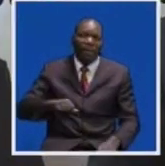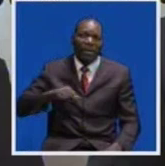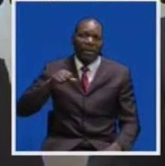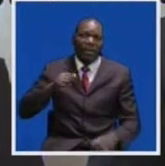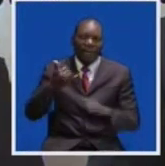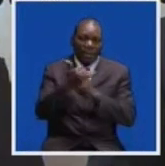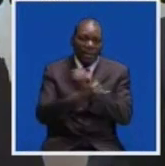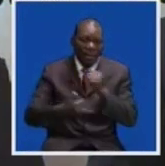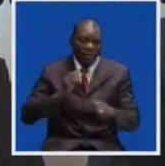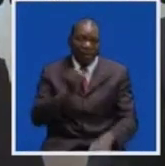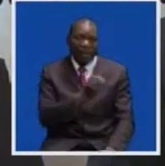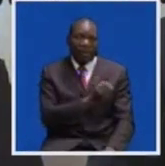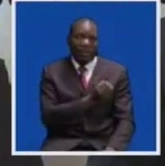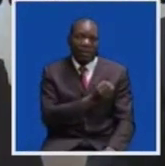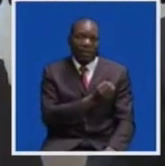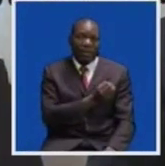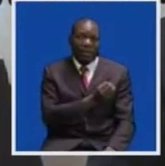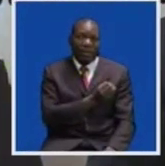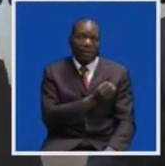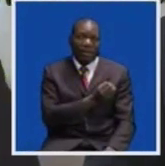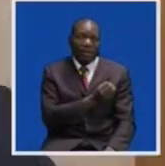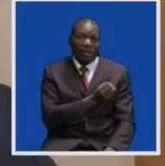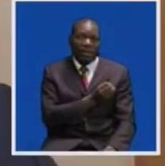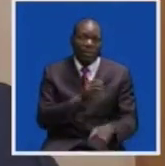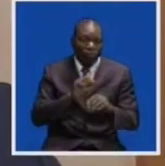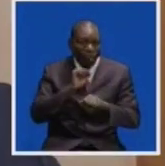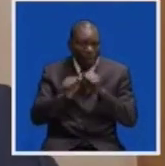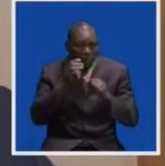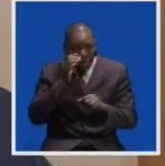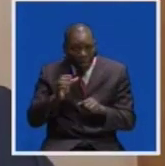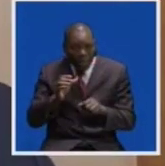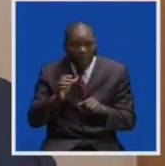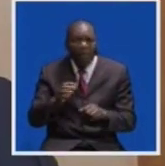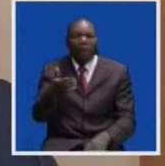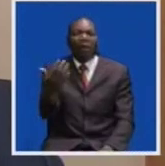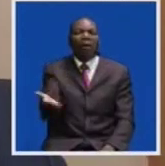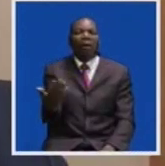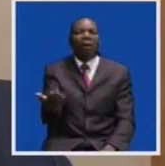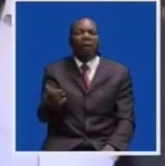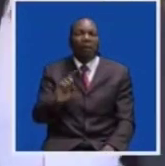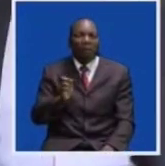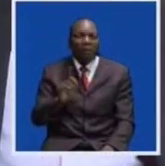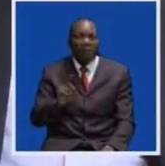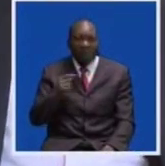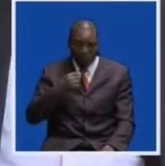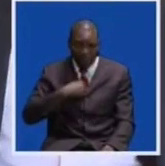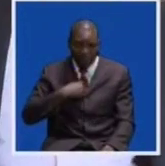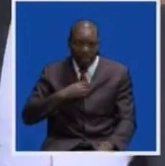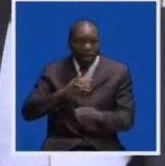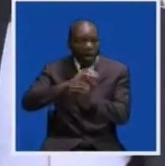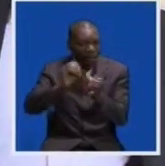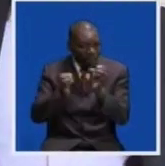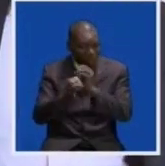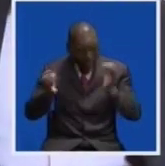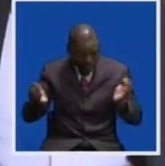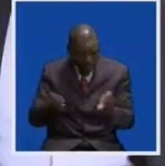We must. And in trying to fight corruption, let's not ridicule it. I want to encourage the opposition that if